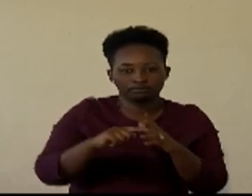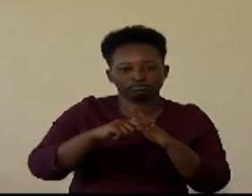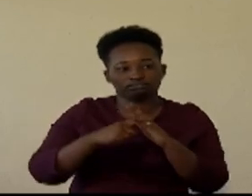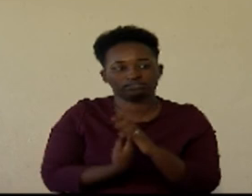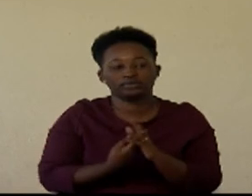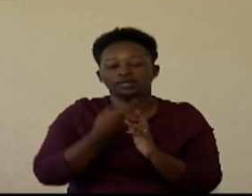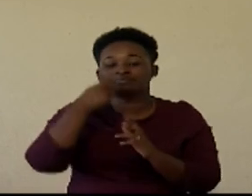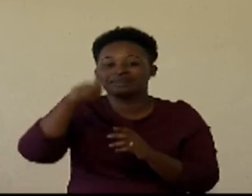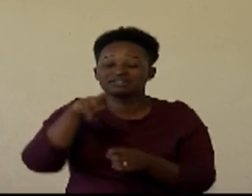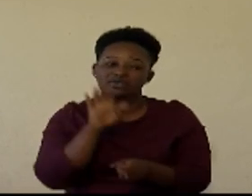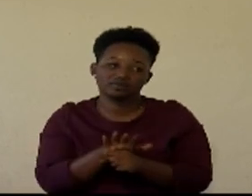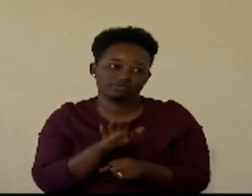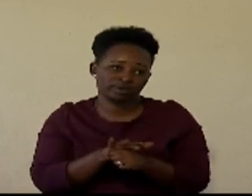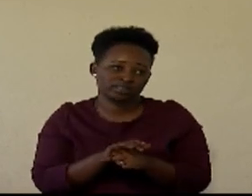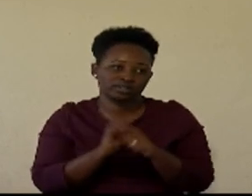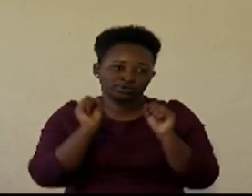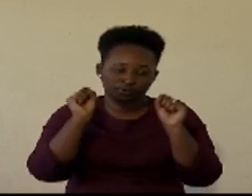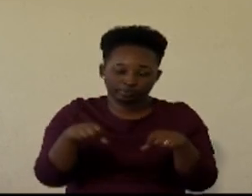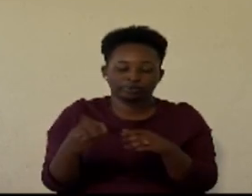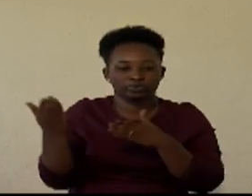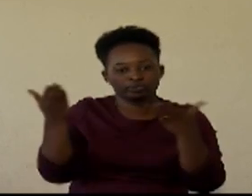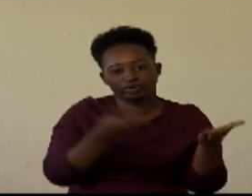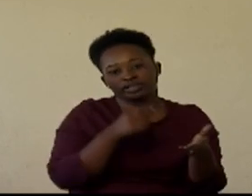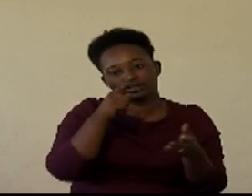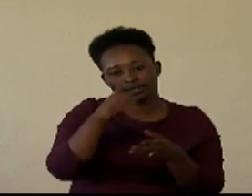so much to be able to bring that danger